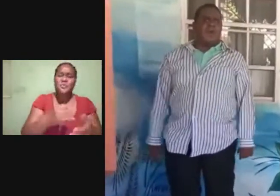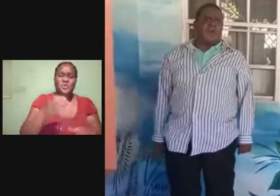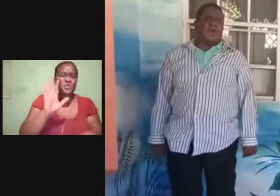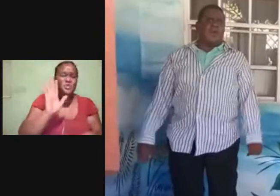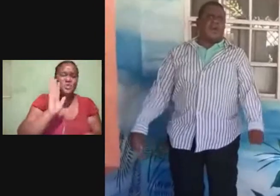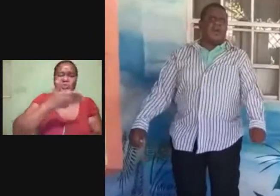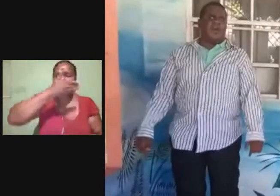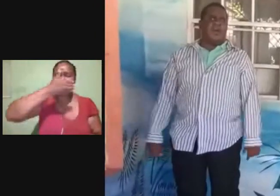all